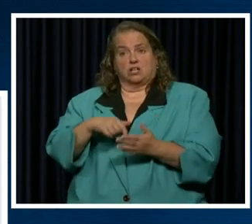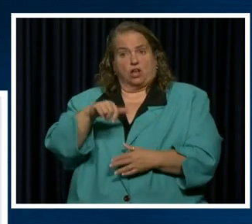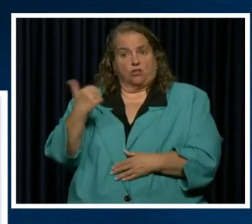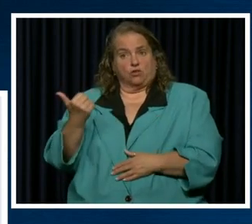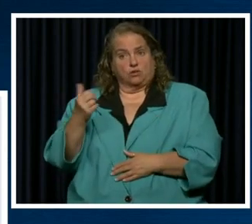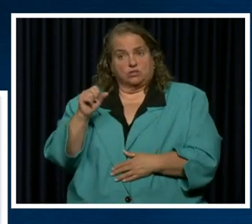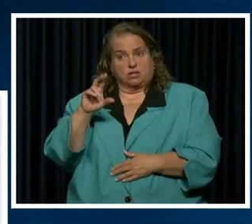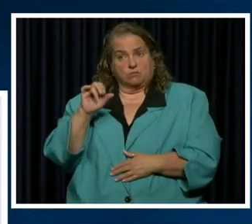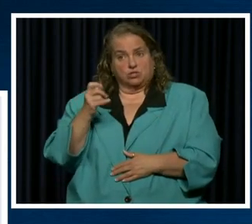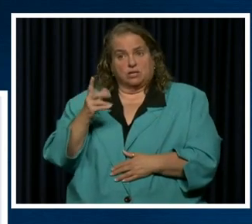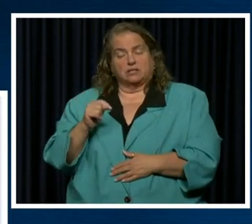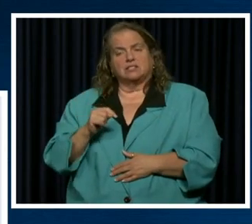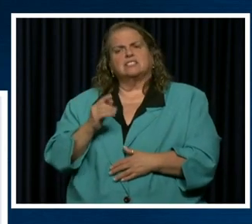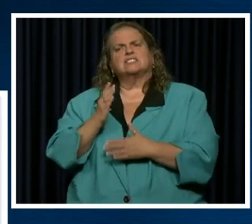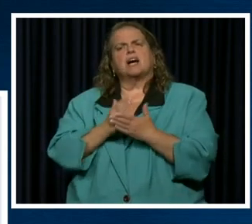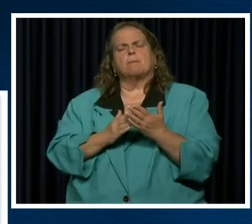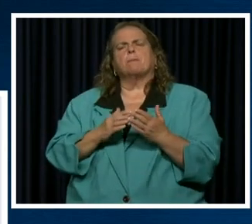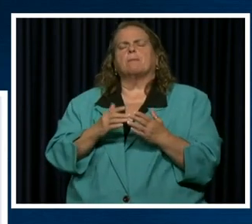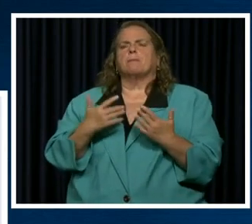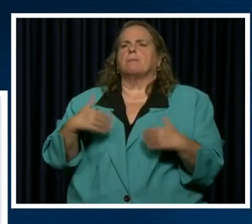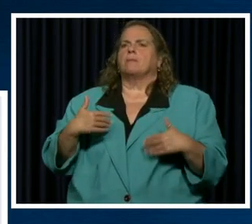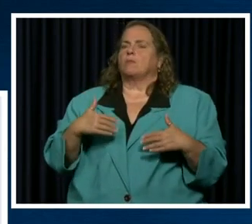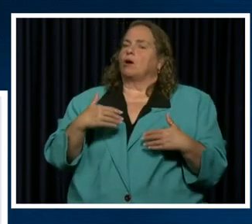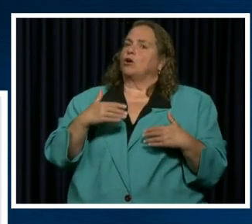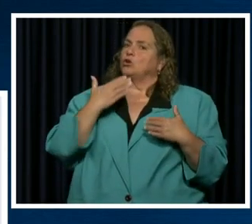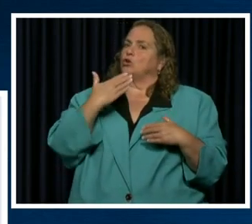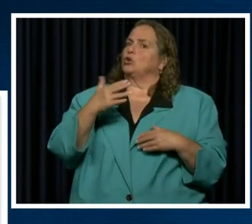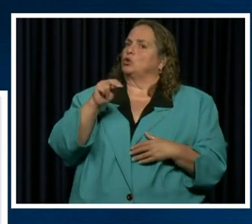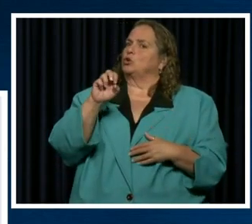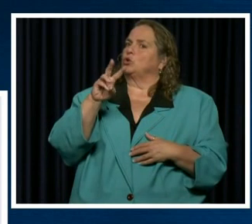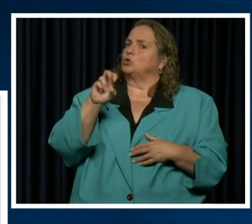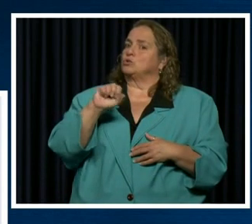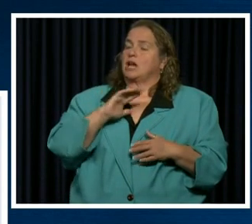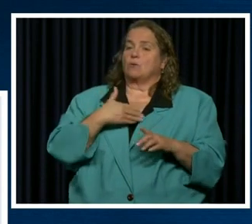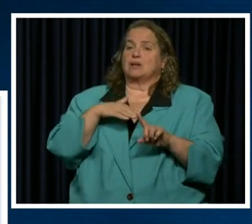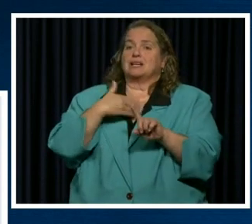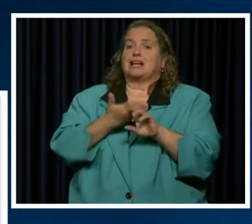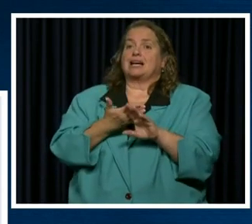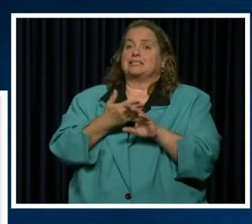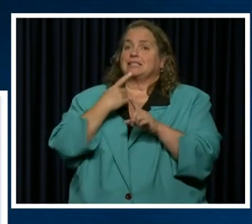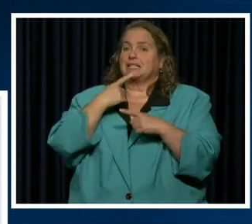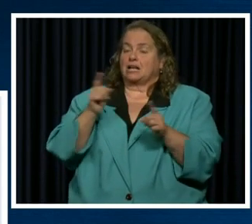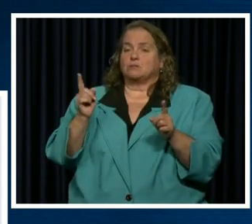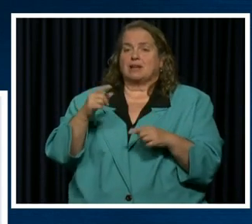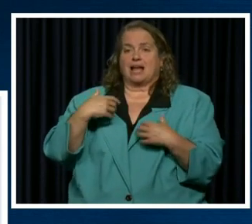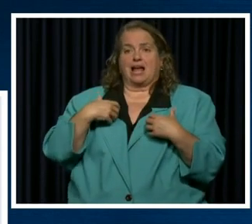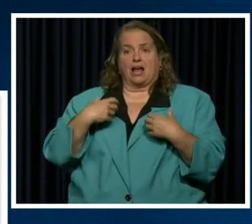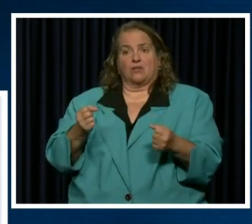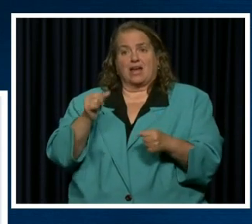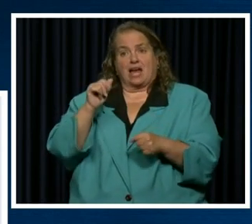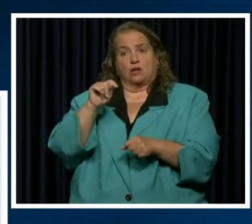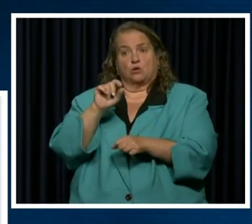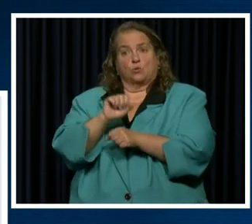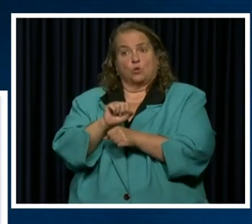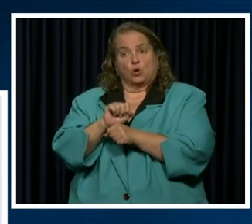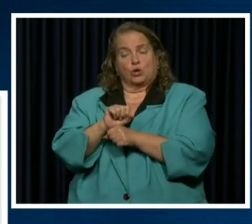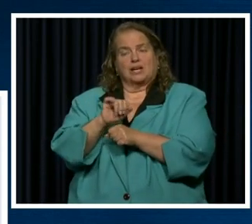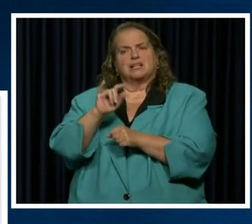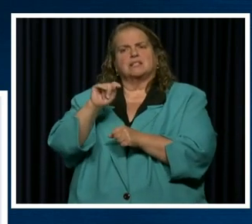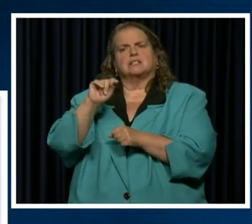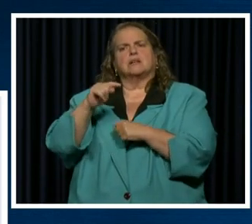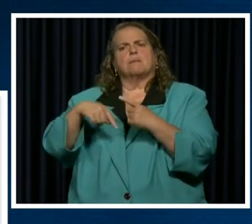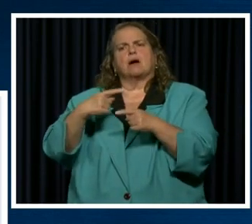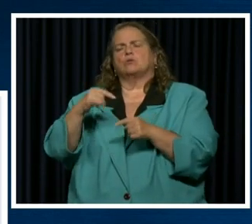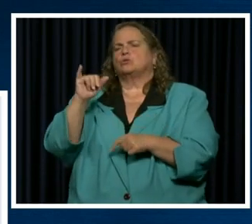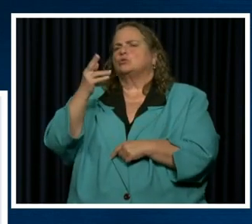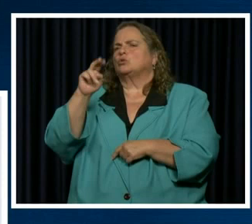some, uh, additional positive news. Uh, our next announcement on healthy at work is about June 8th. As